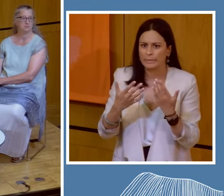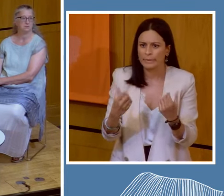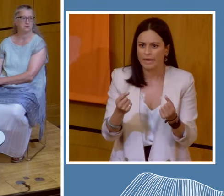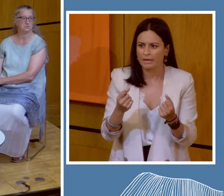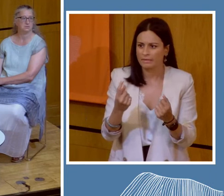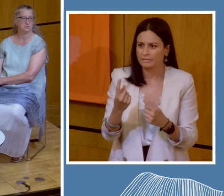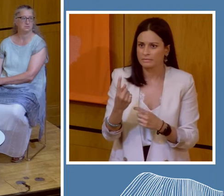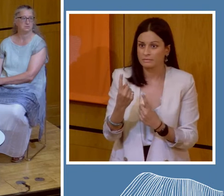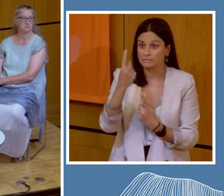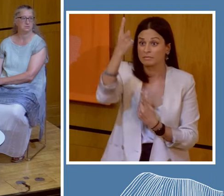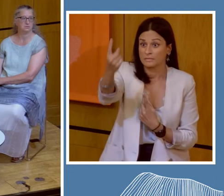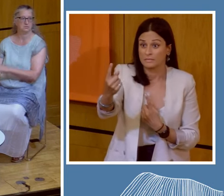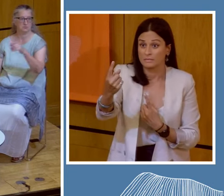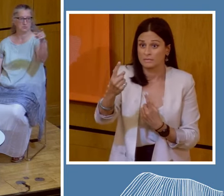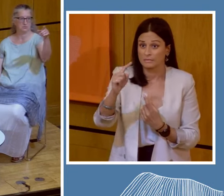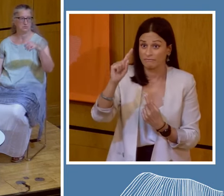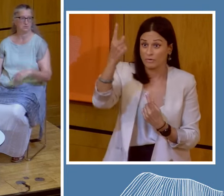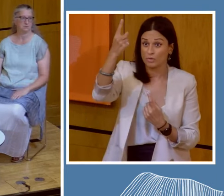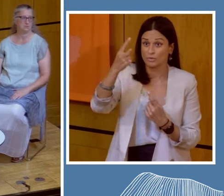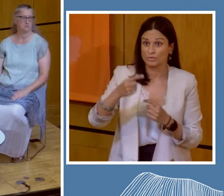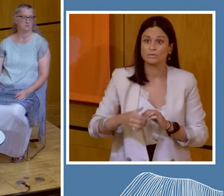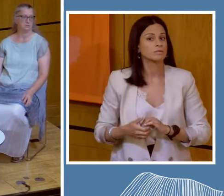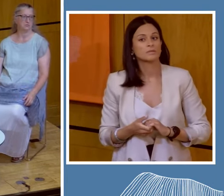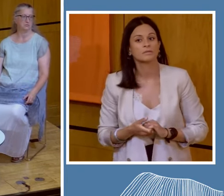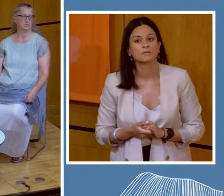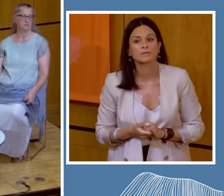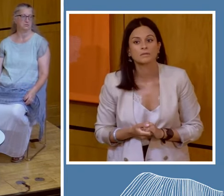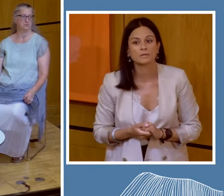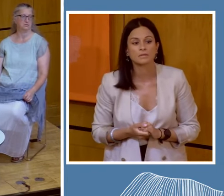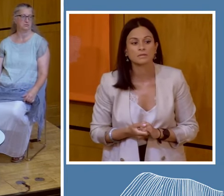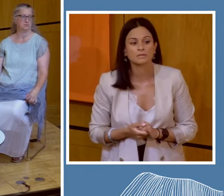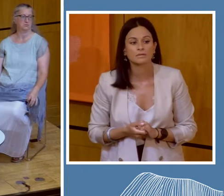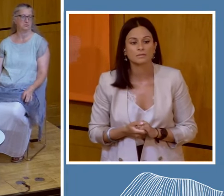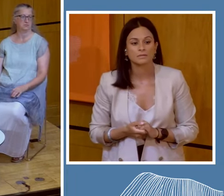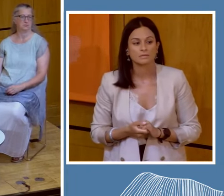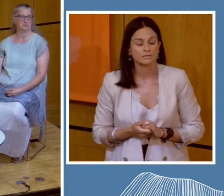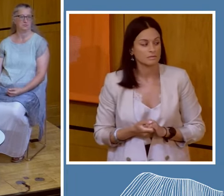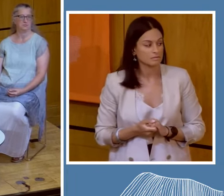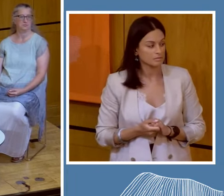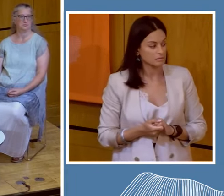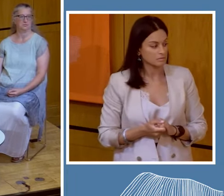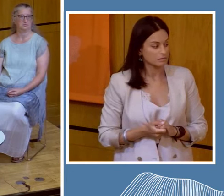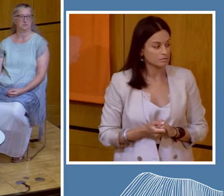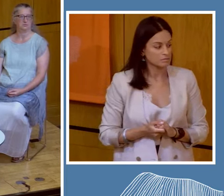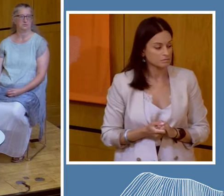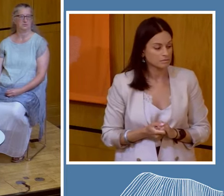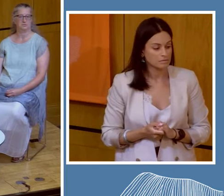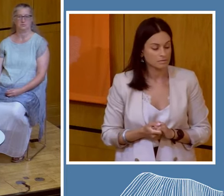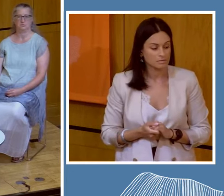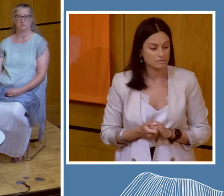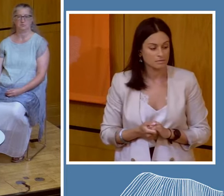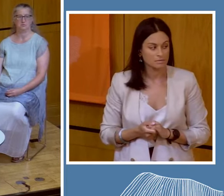the person at the back, yeah, first, if they can have a mic and then we'll come to you after. Okay.